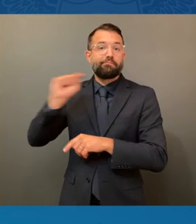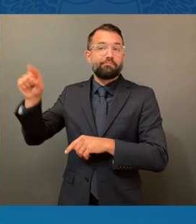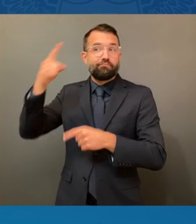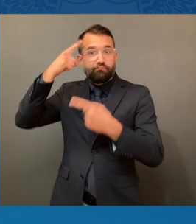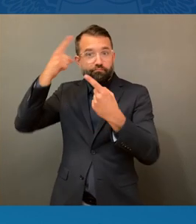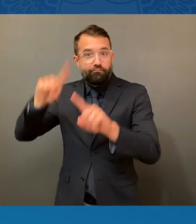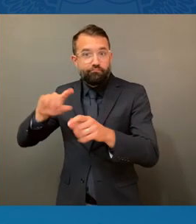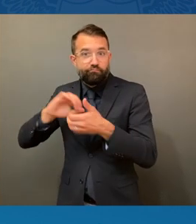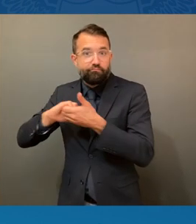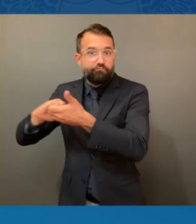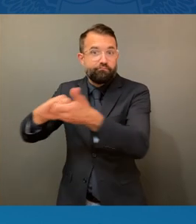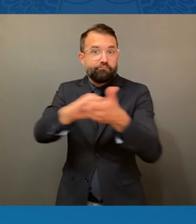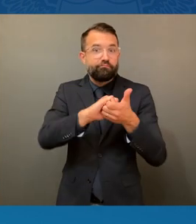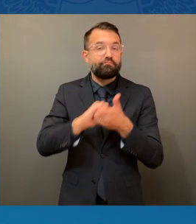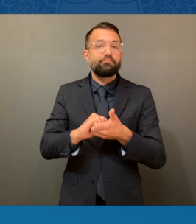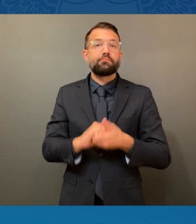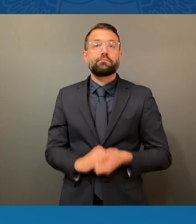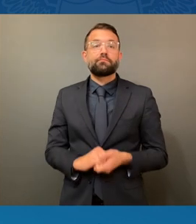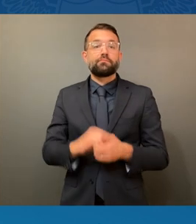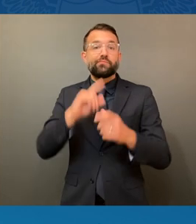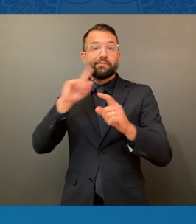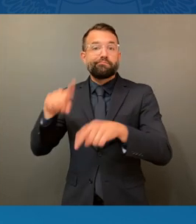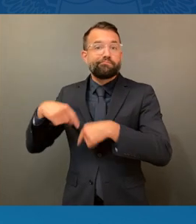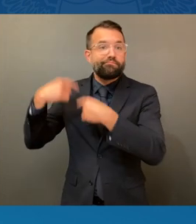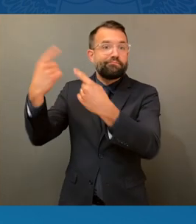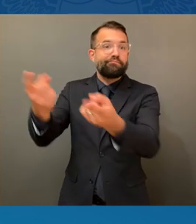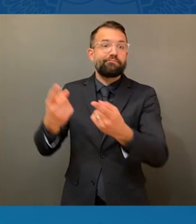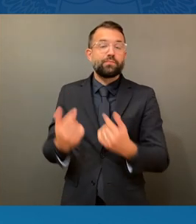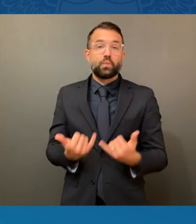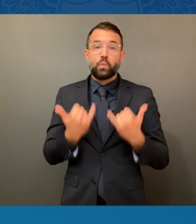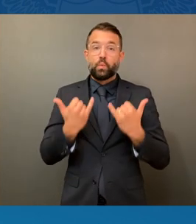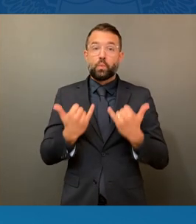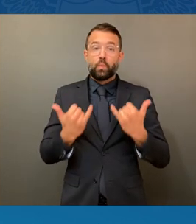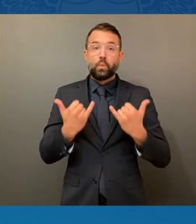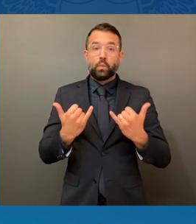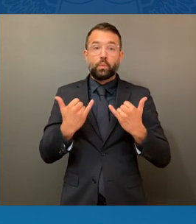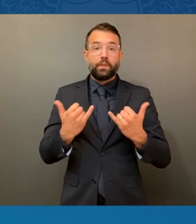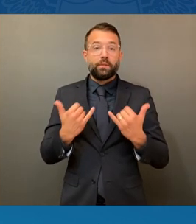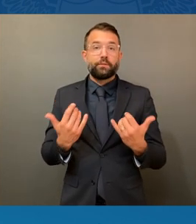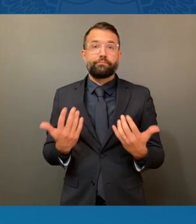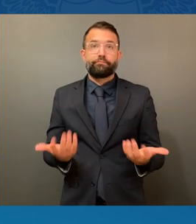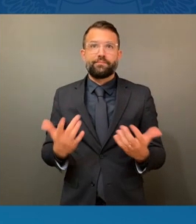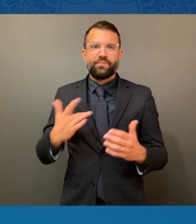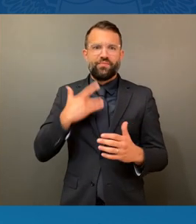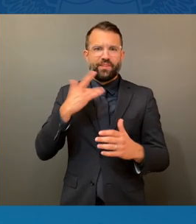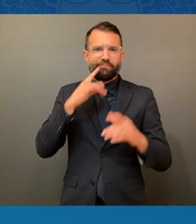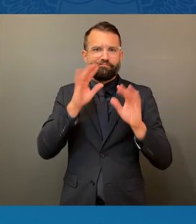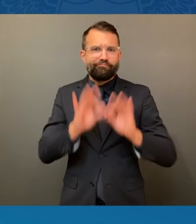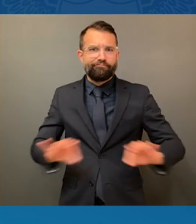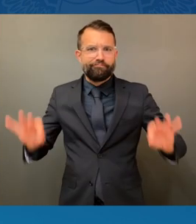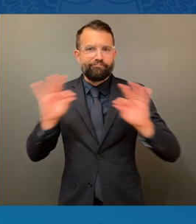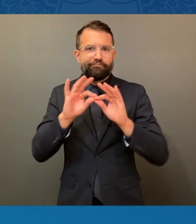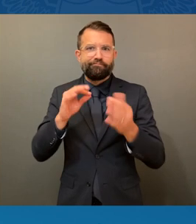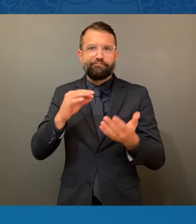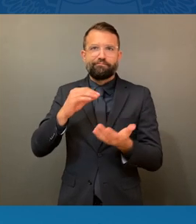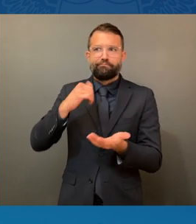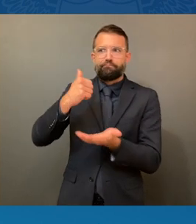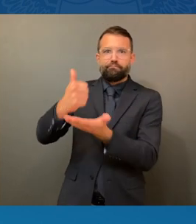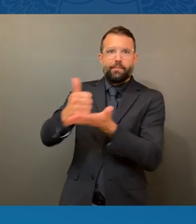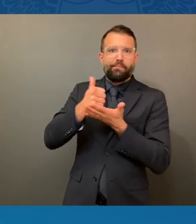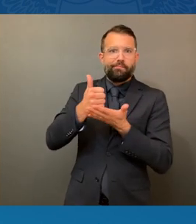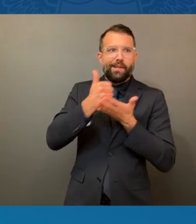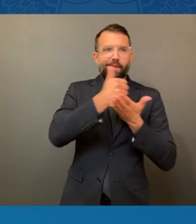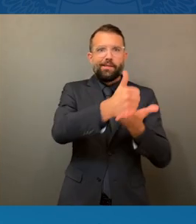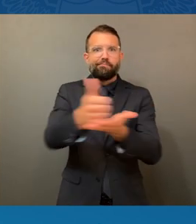so present, I thought it would be very helpful since I've met with individuals of the